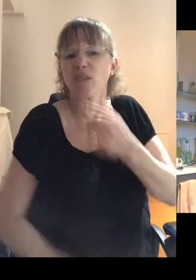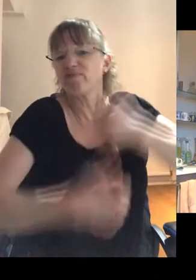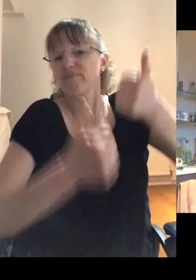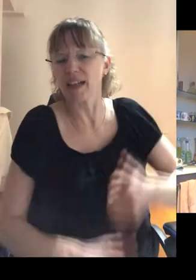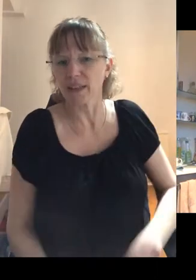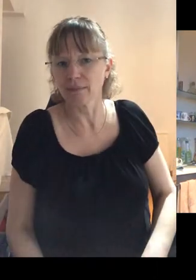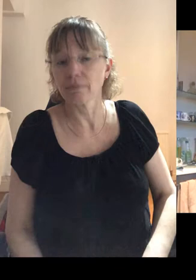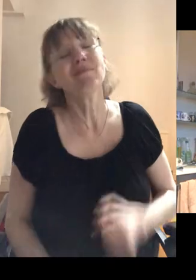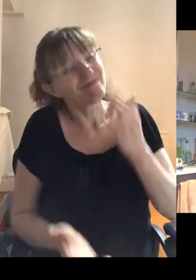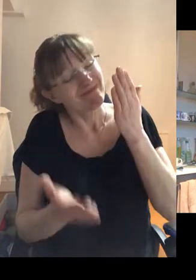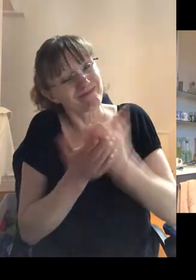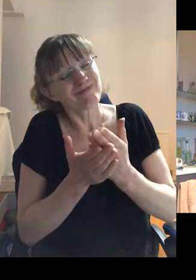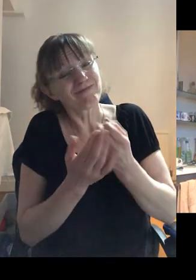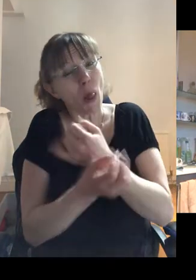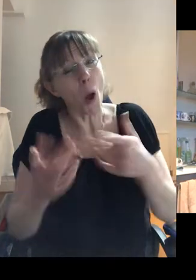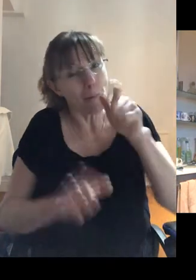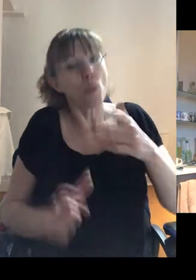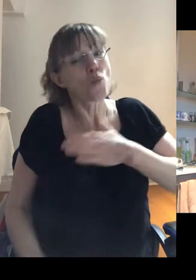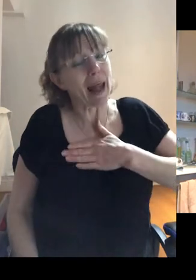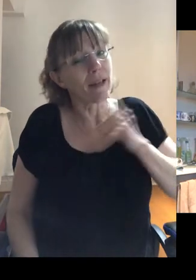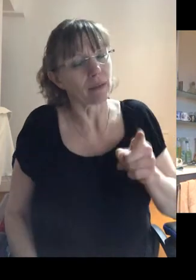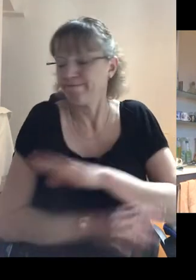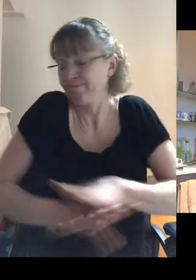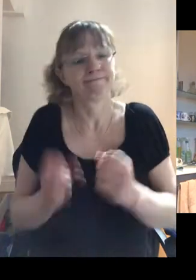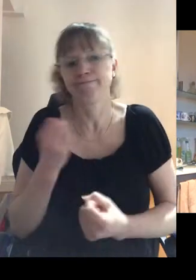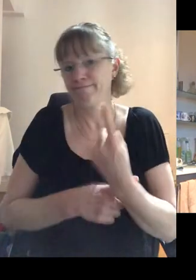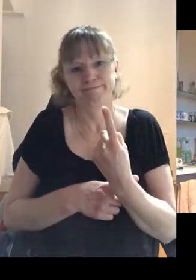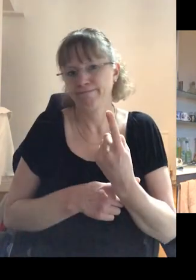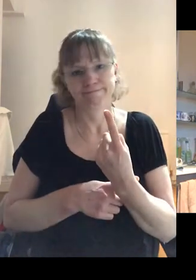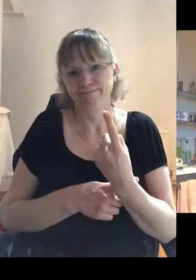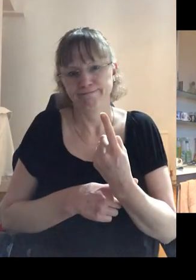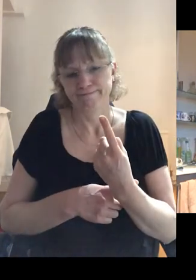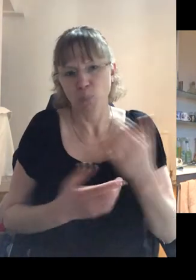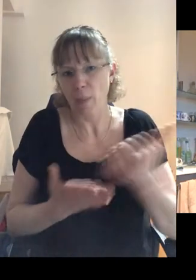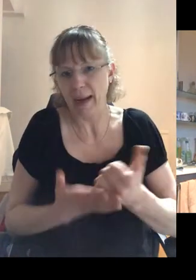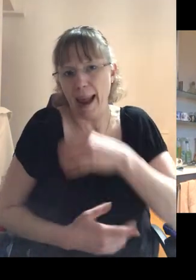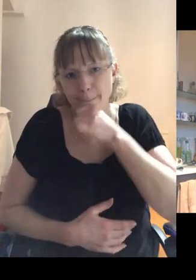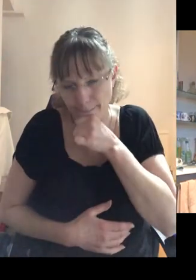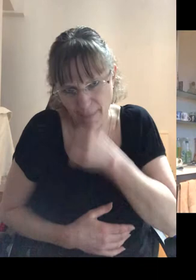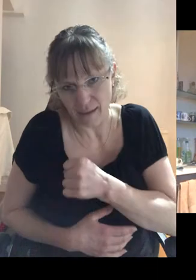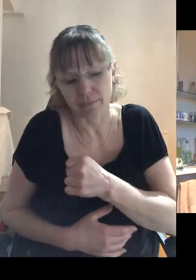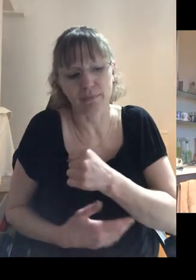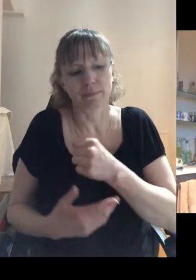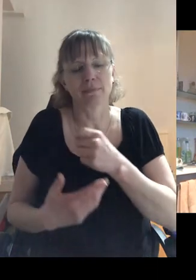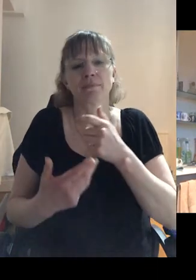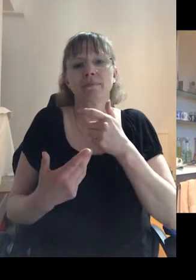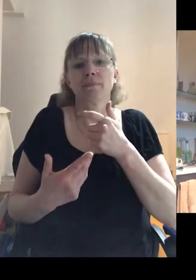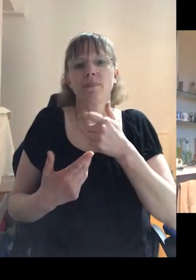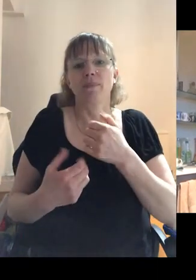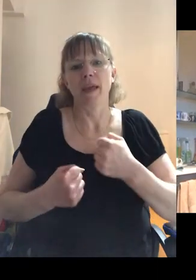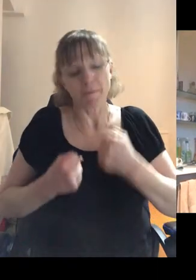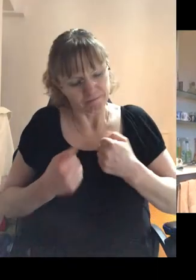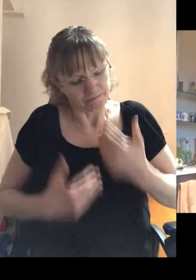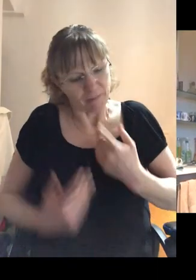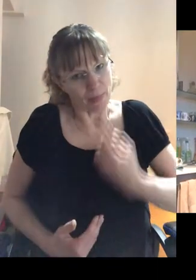Although I'm sure there's a lot of people that would like that, that wasn't going to happen with all of the bullshit gay men that had really held their own